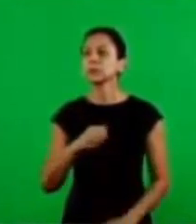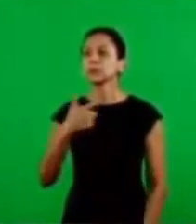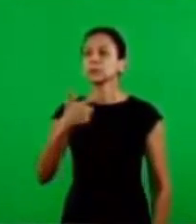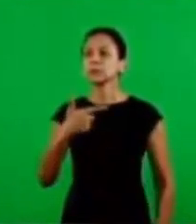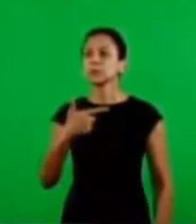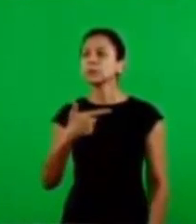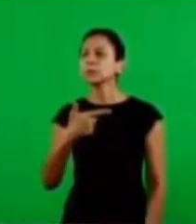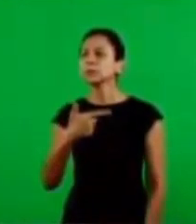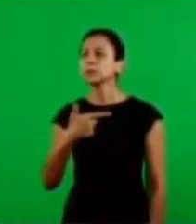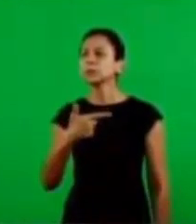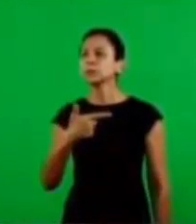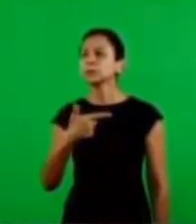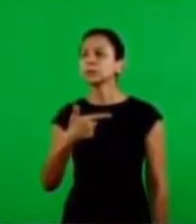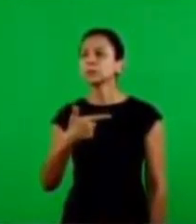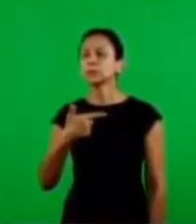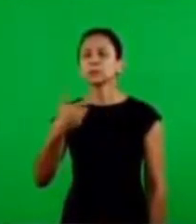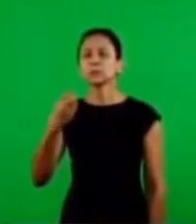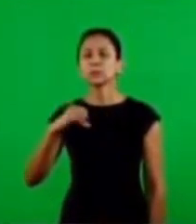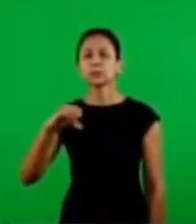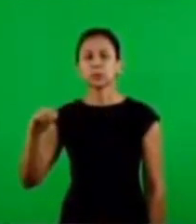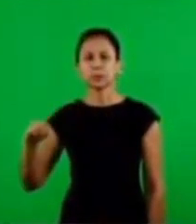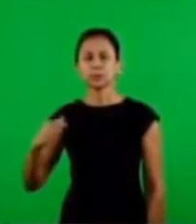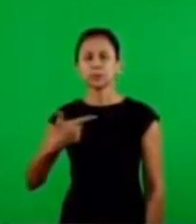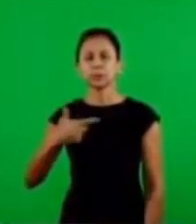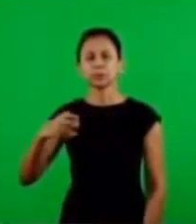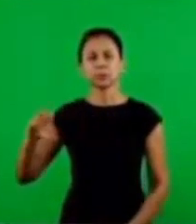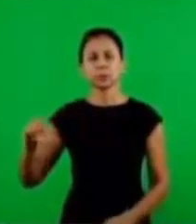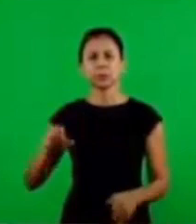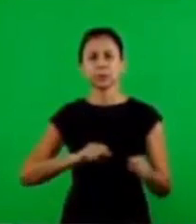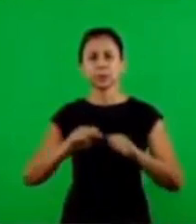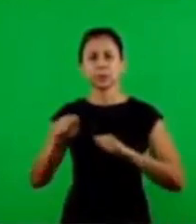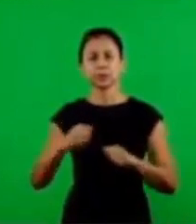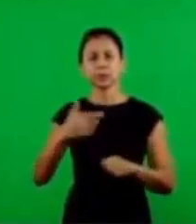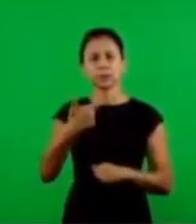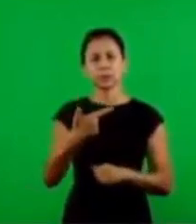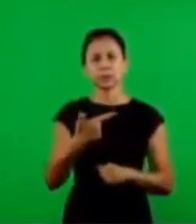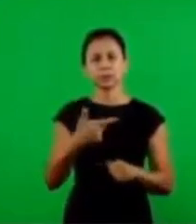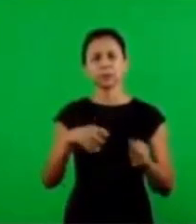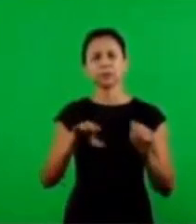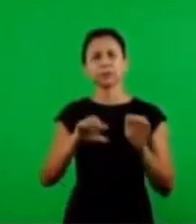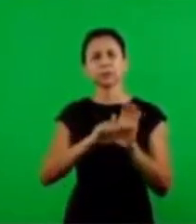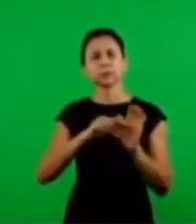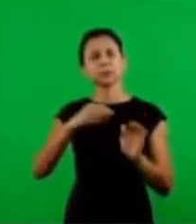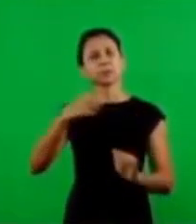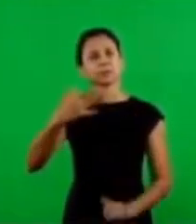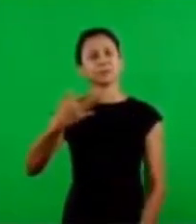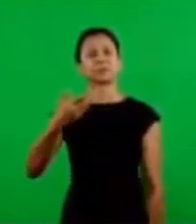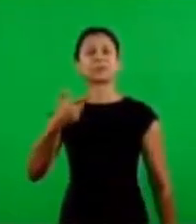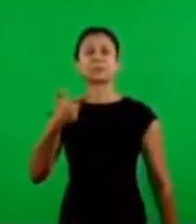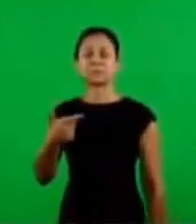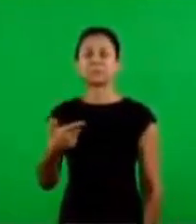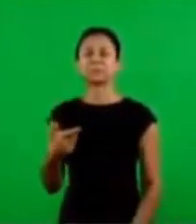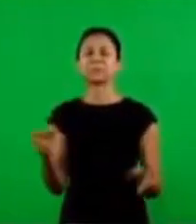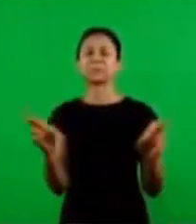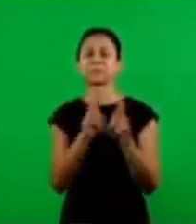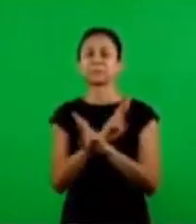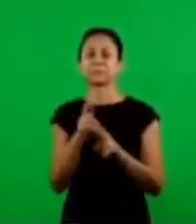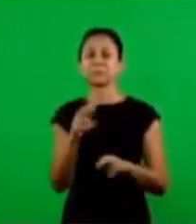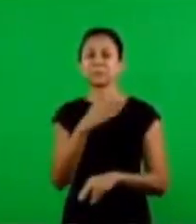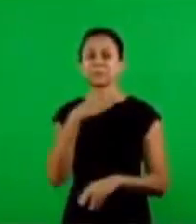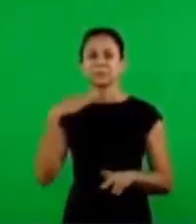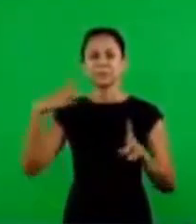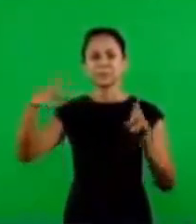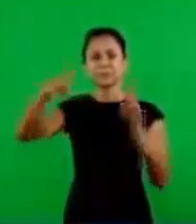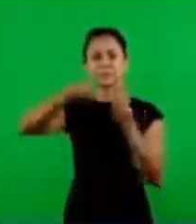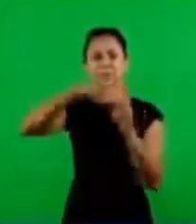the Lord Jesus Genesis 22.4 Numbers 10.33 and Acts 2.42 related